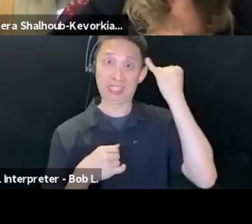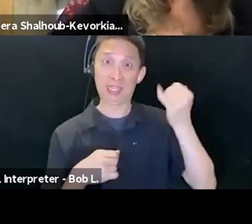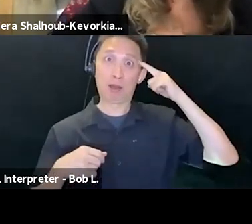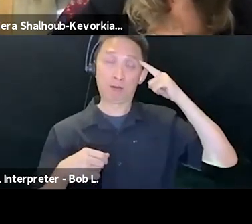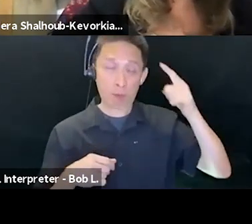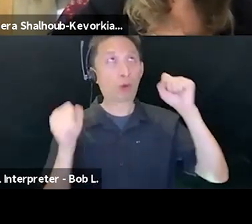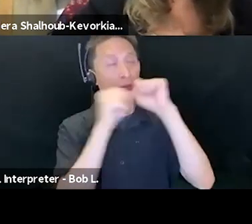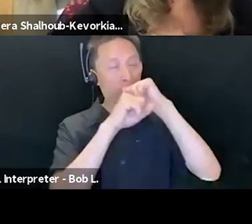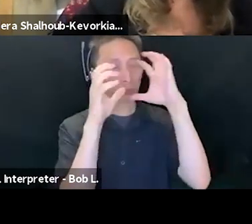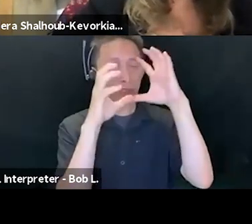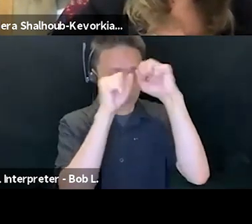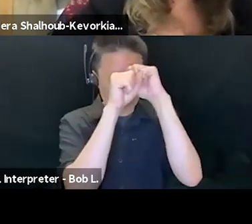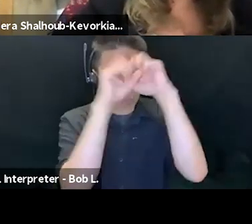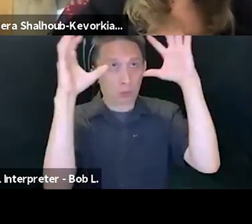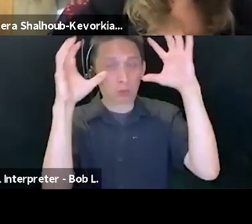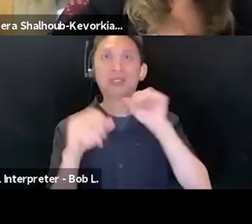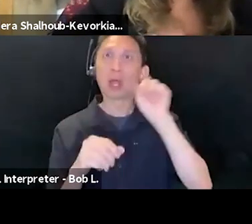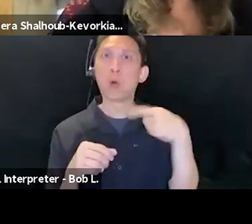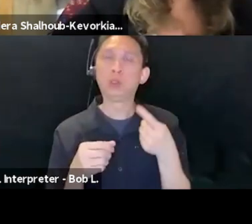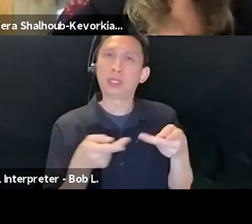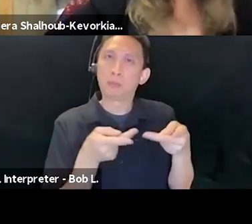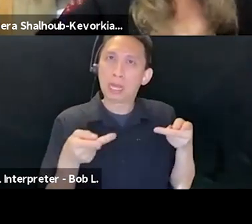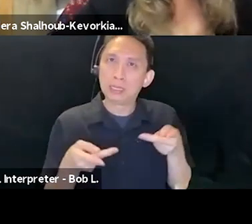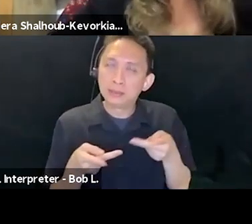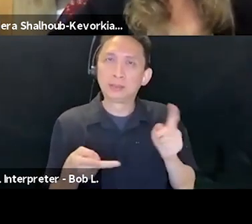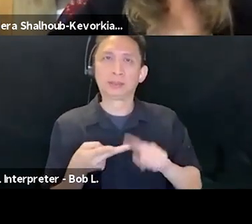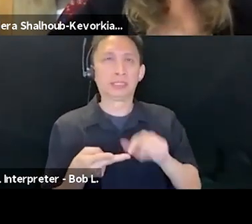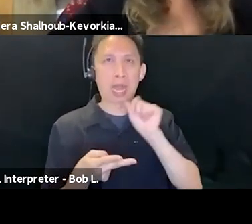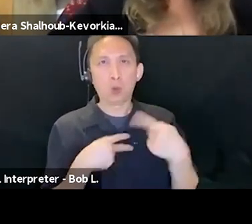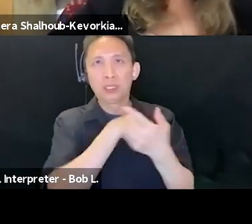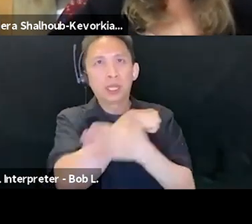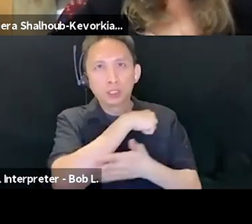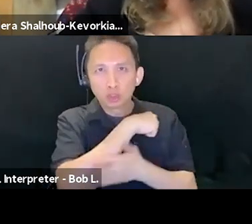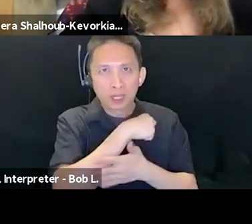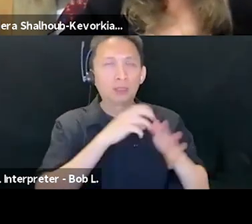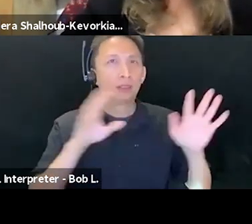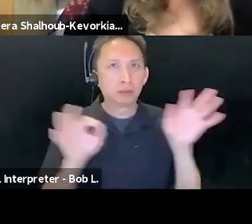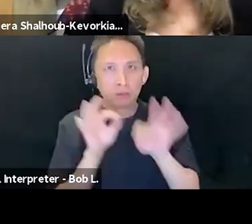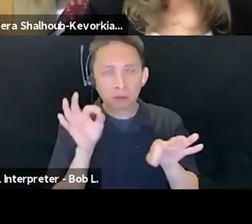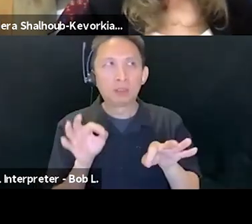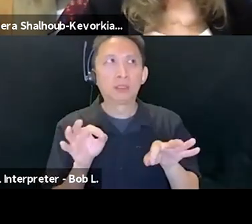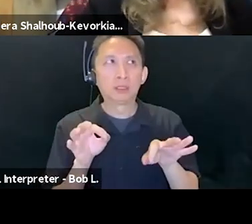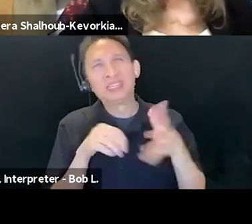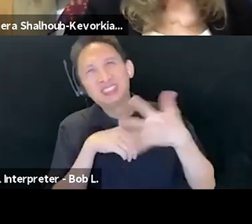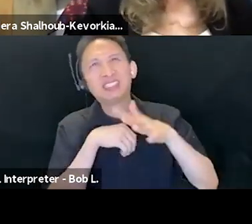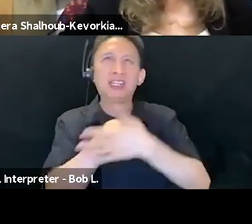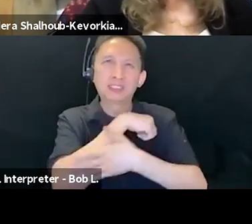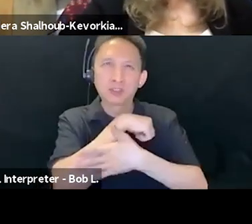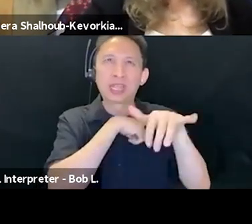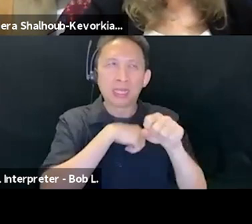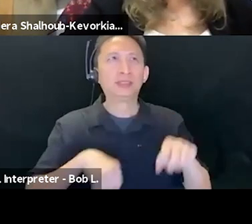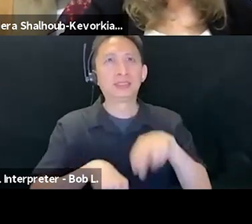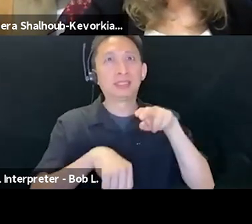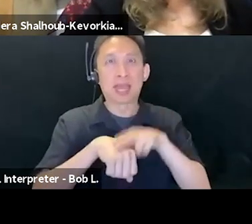idea of Palestine being not just a place, although also it's a place, not just a country, although it's sort of a country, I mean, it's certainly, it's a national